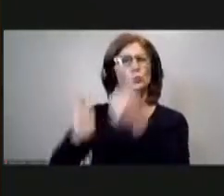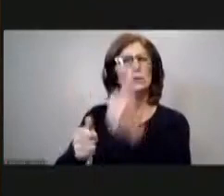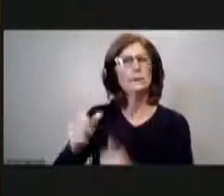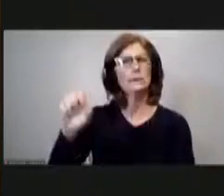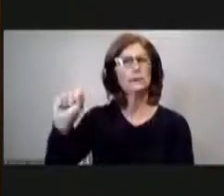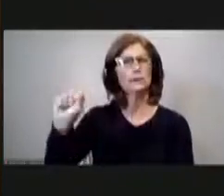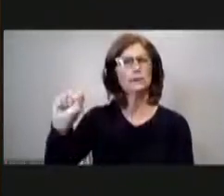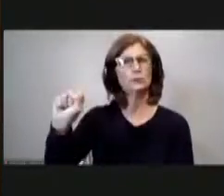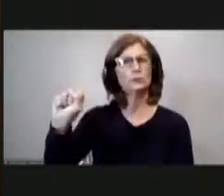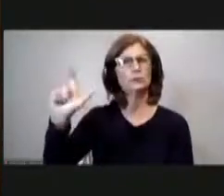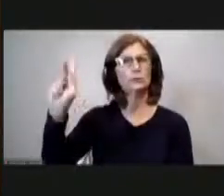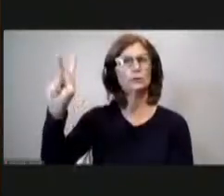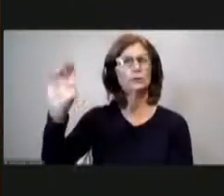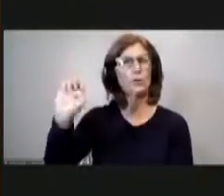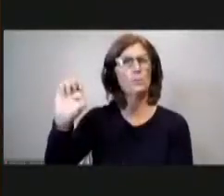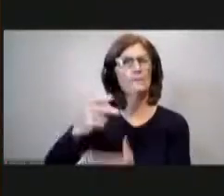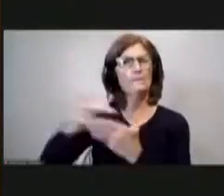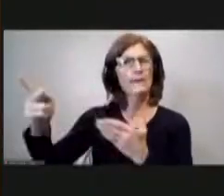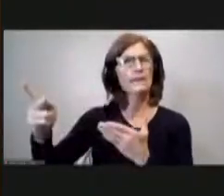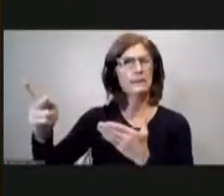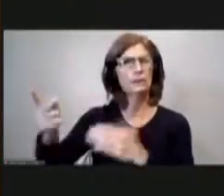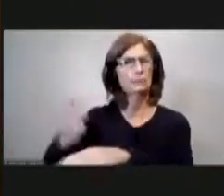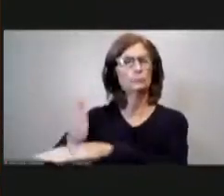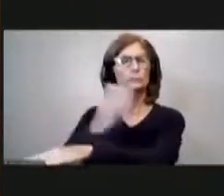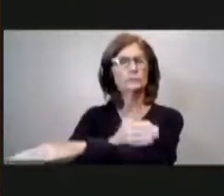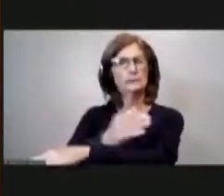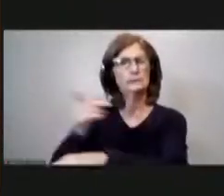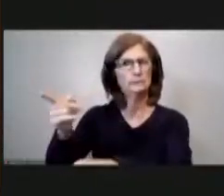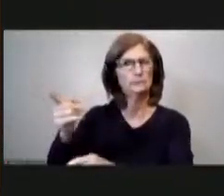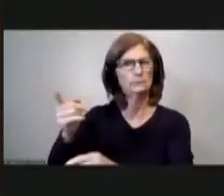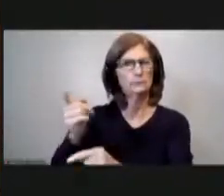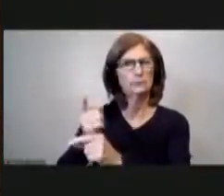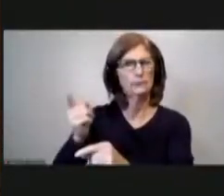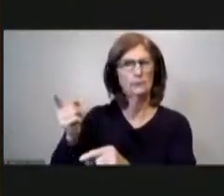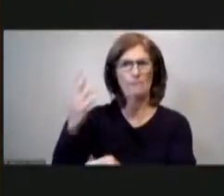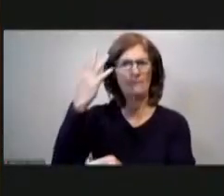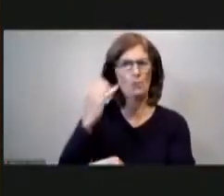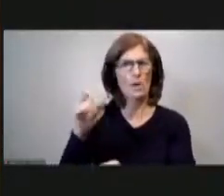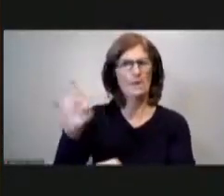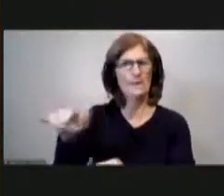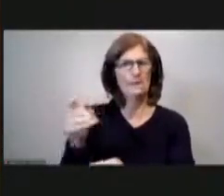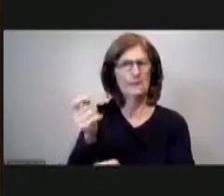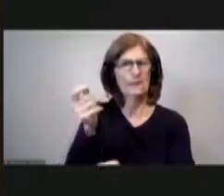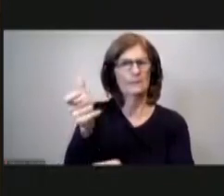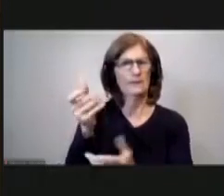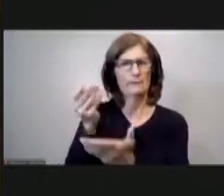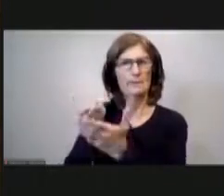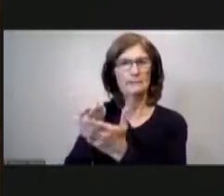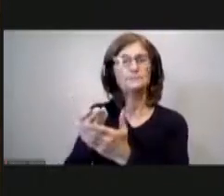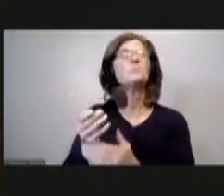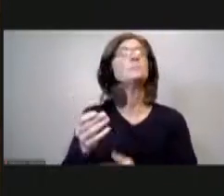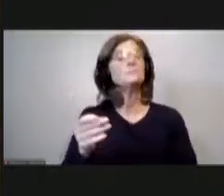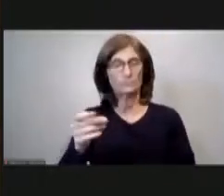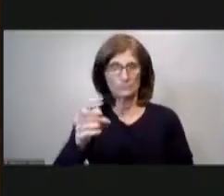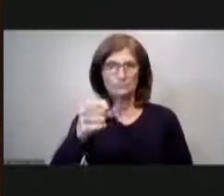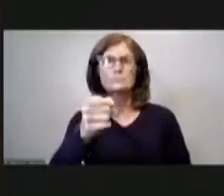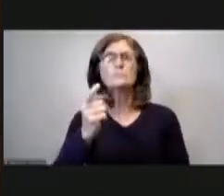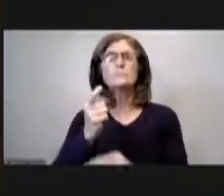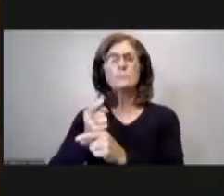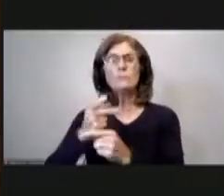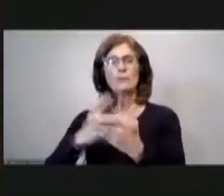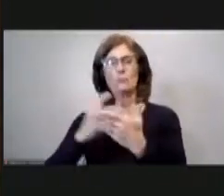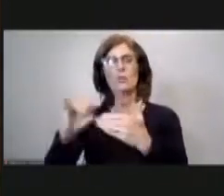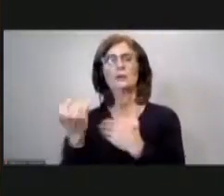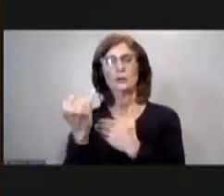for a slope failure remediation correct these are why is there just a little bit of money so these these are projects that have actual